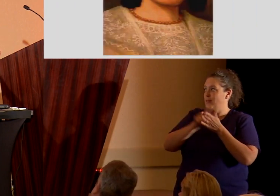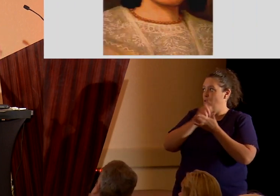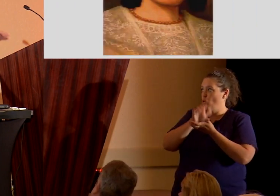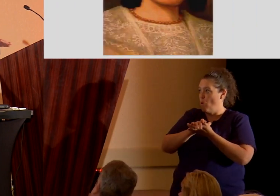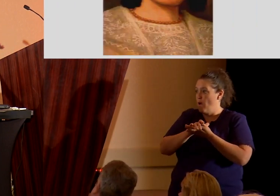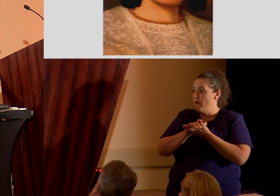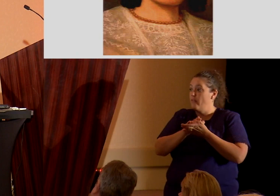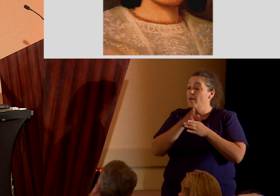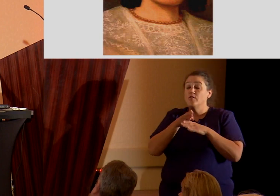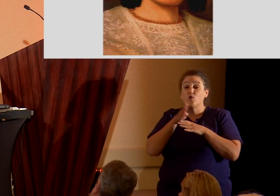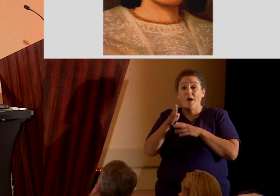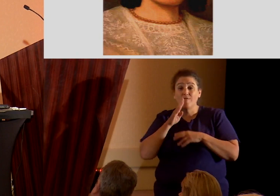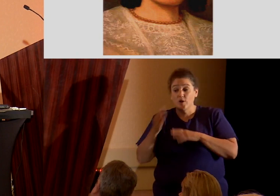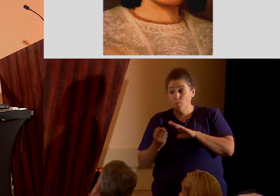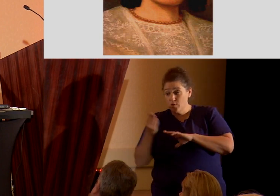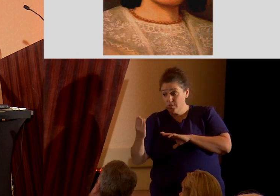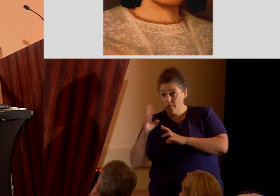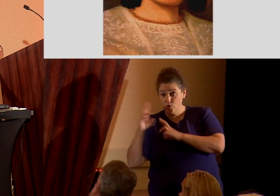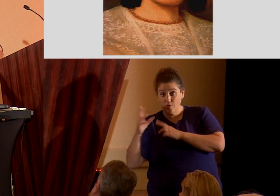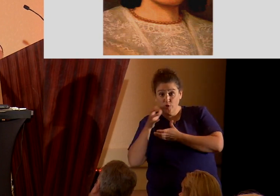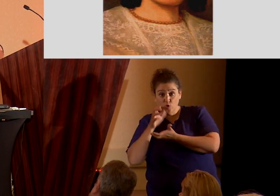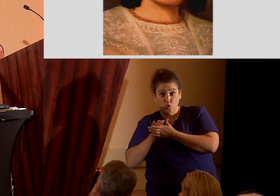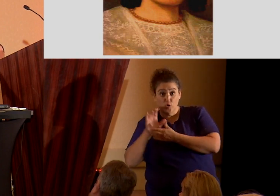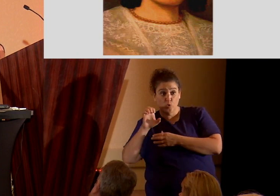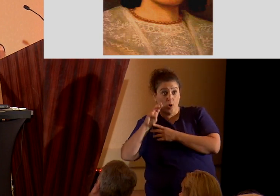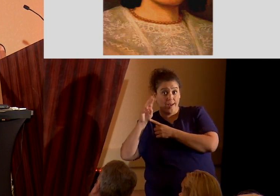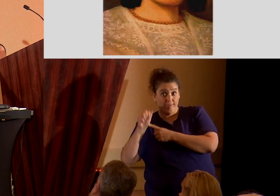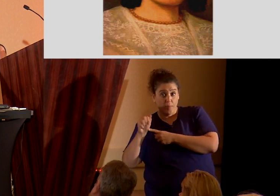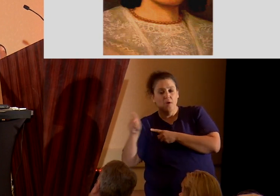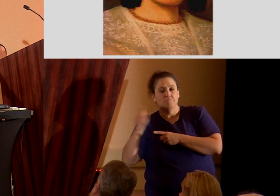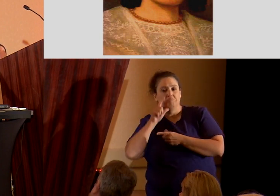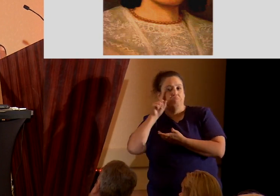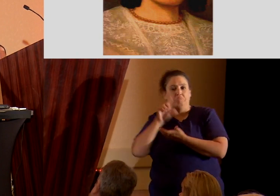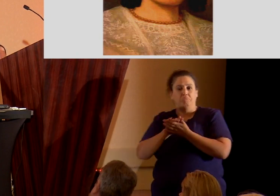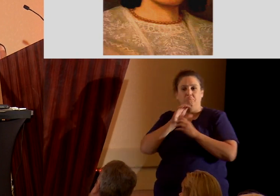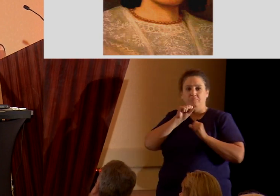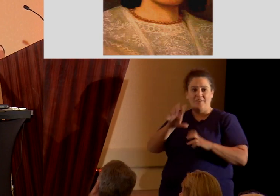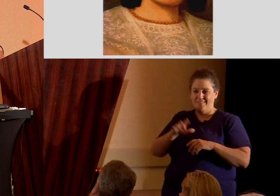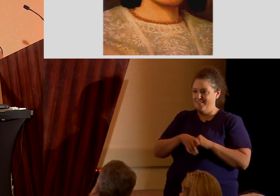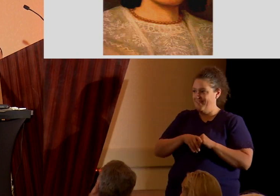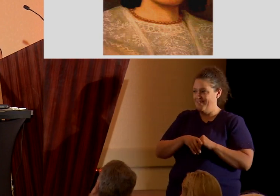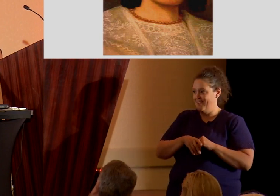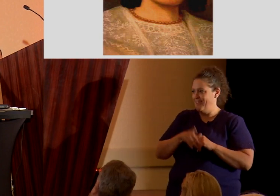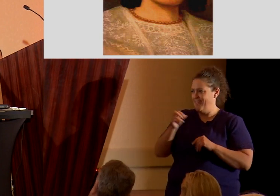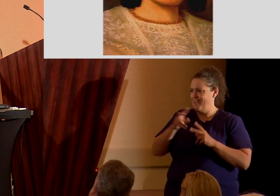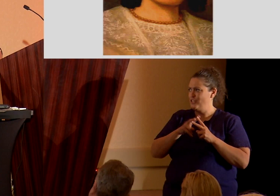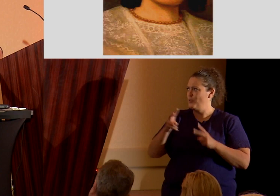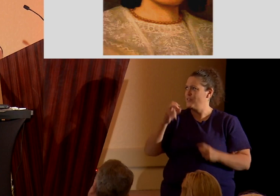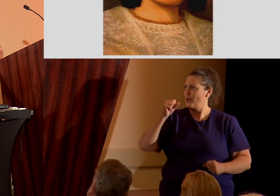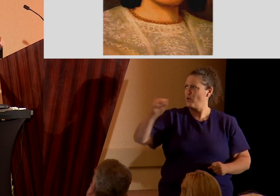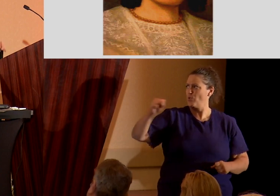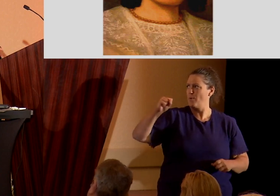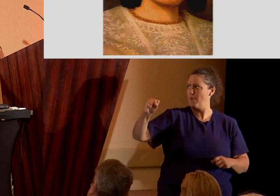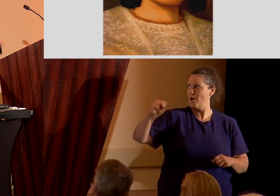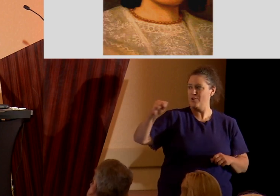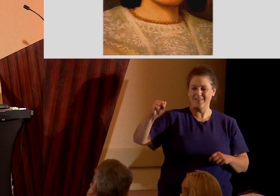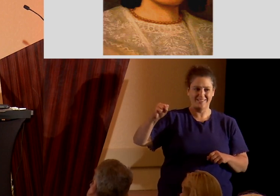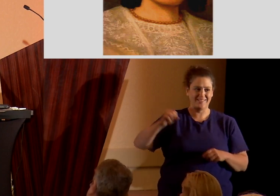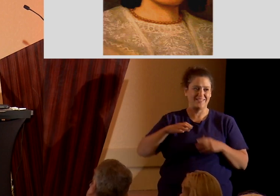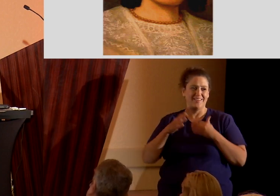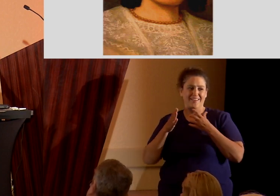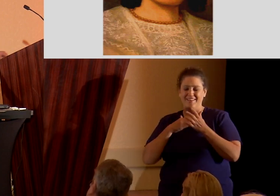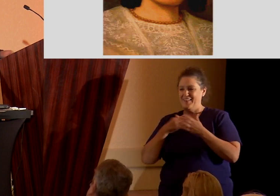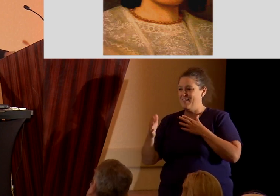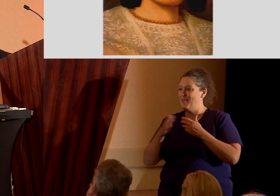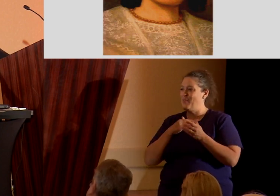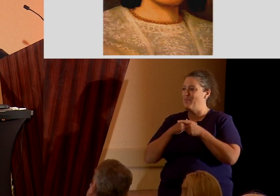presented this revelation to his wife, Emma, she did not believe a word of it and appeared very rebellious, even though it mentions her by